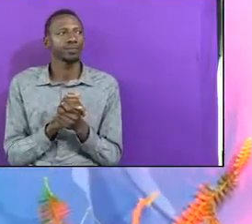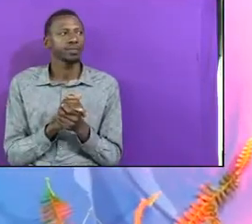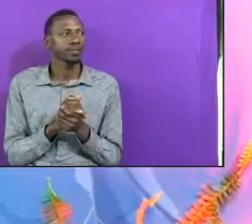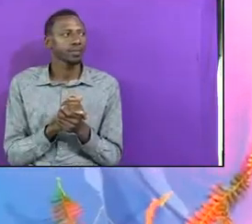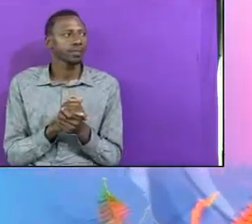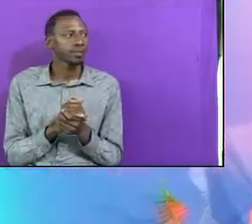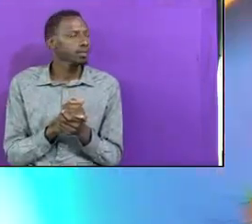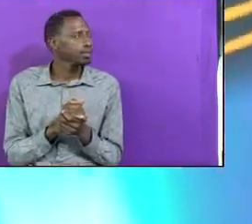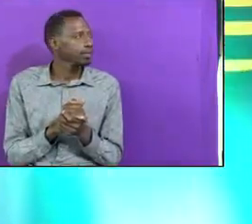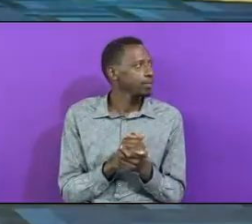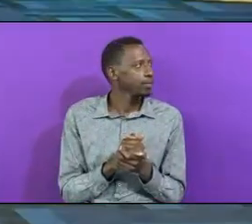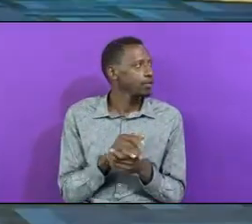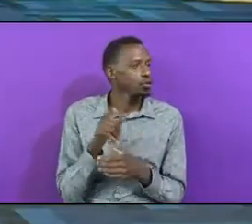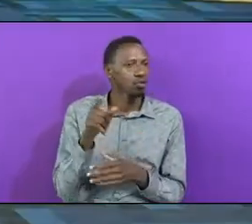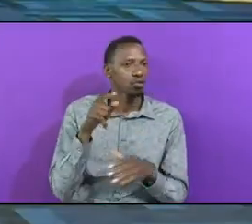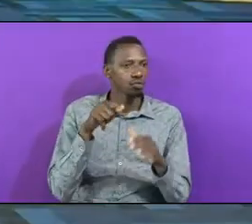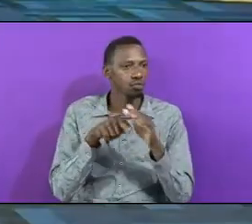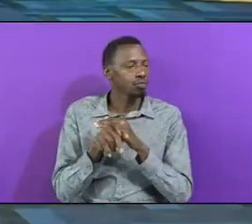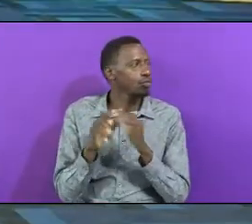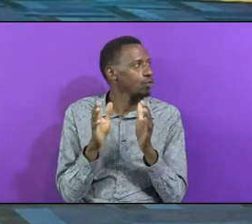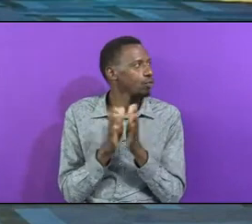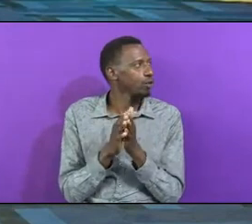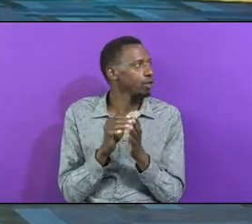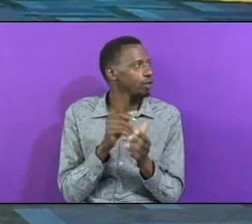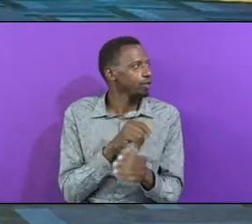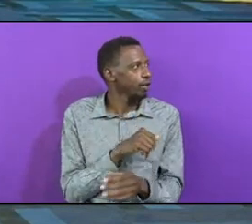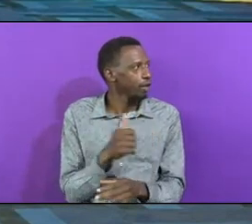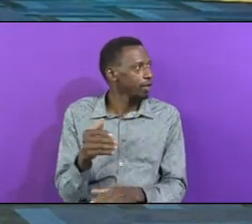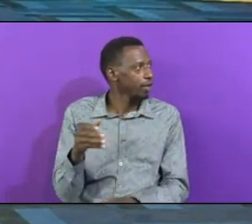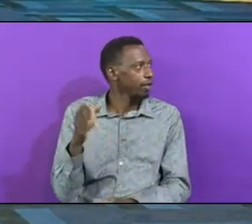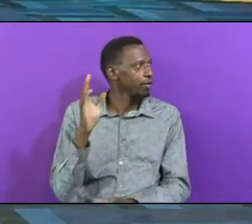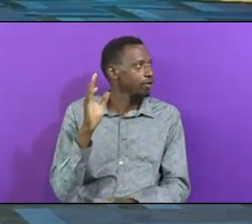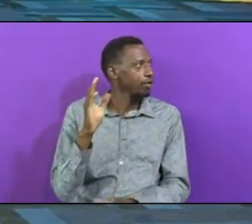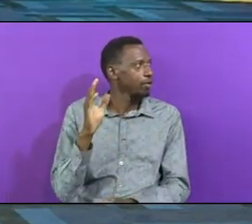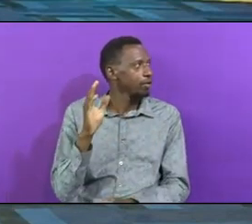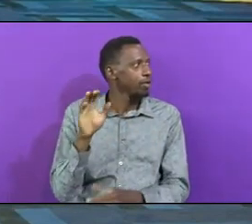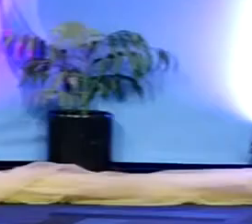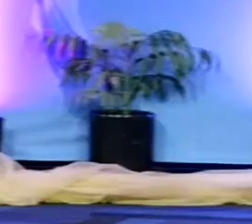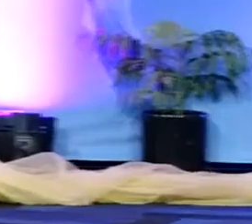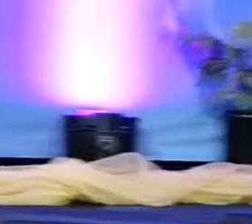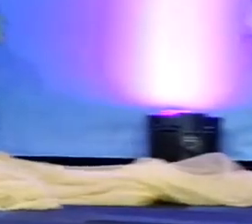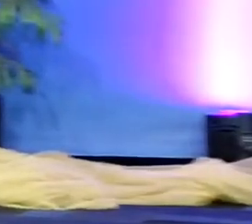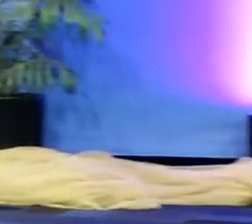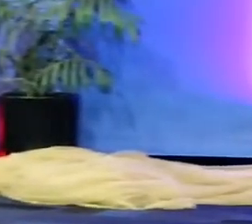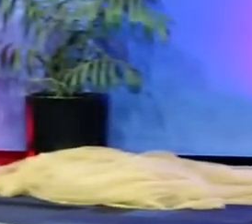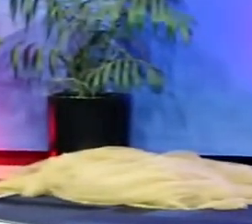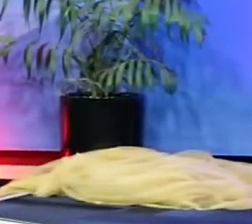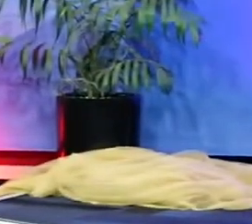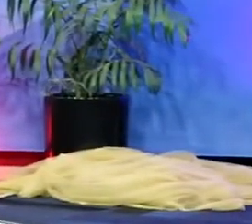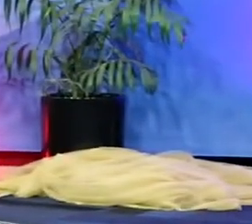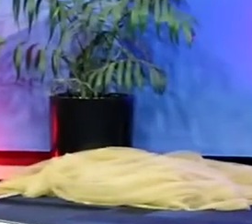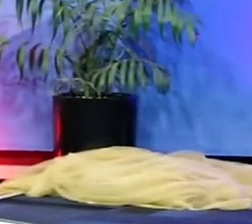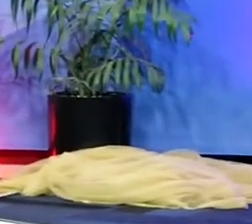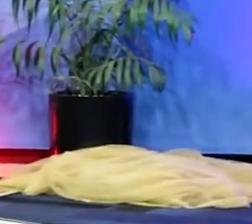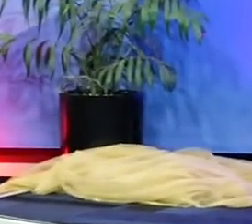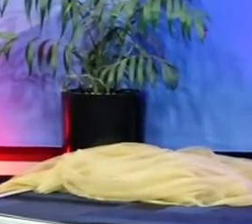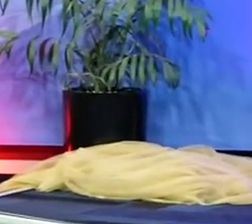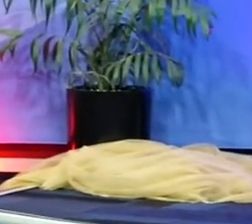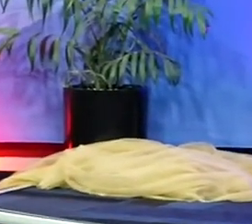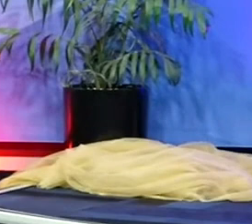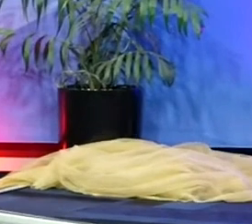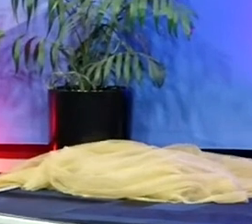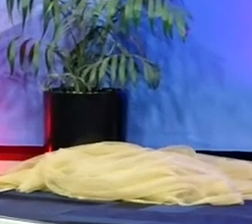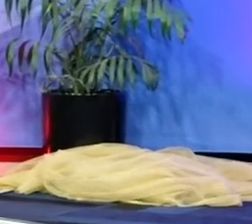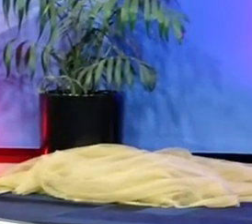And You Enter With Other Gods That's Why He Told The Children Of Israel Because He